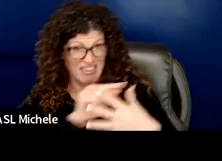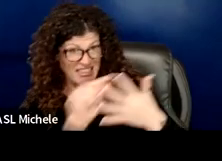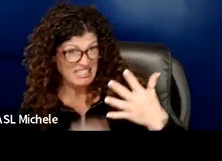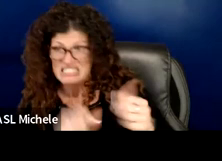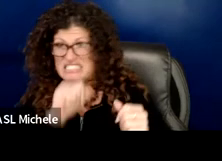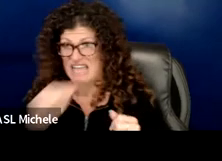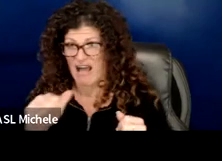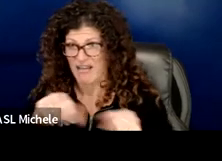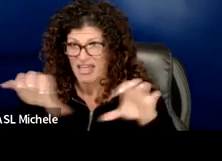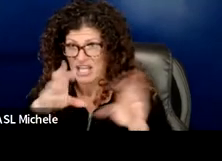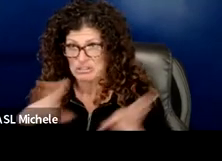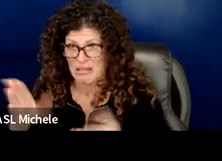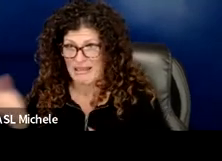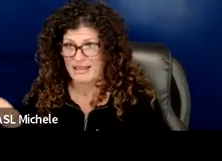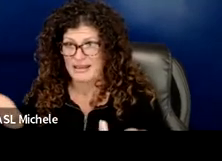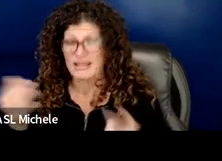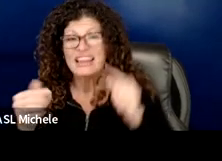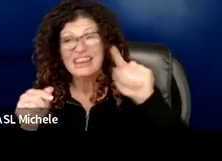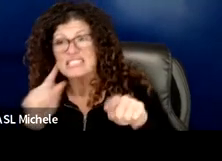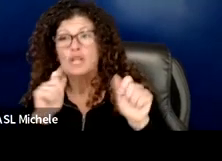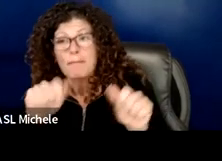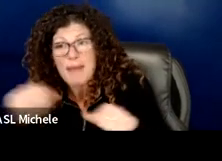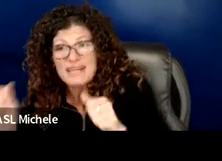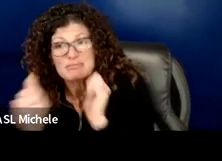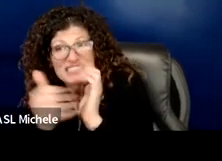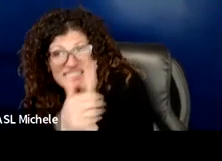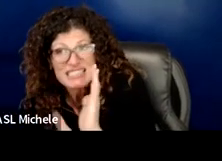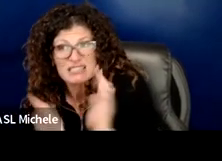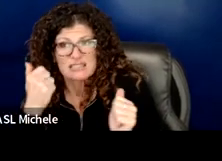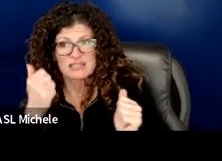strategic plan right these are the potentials for a candidate